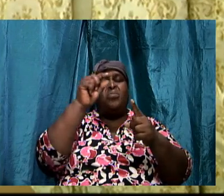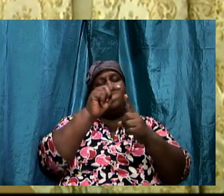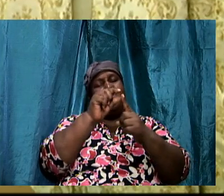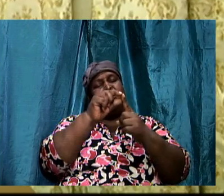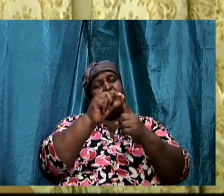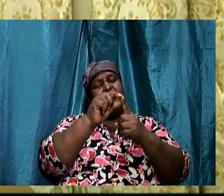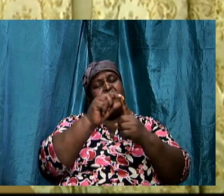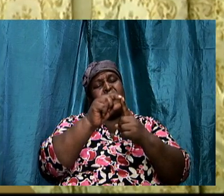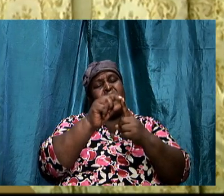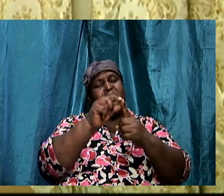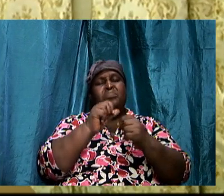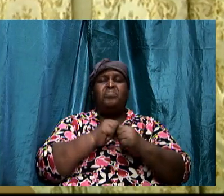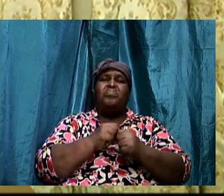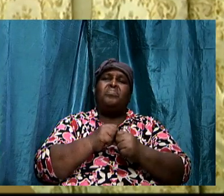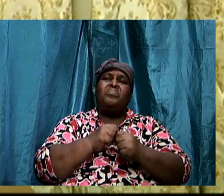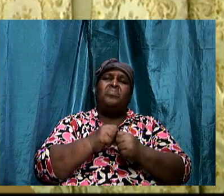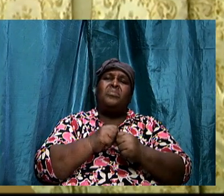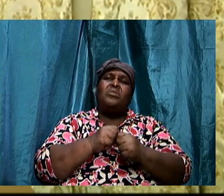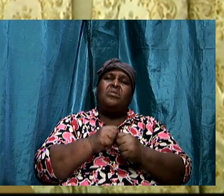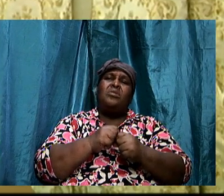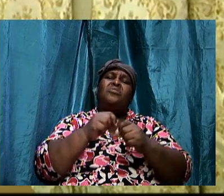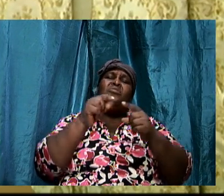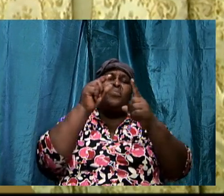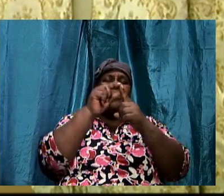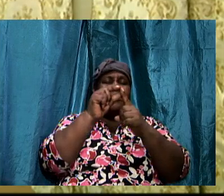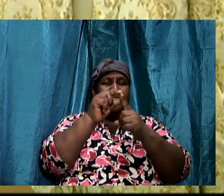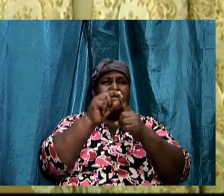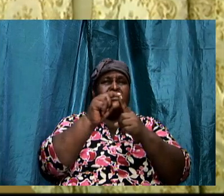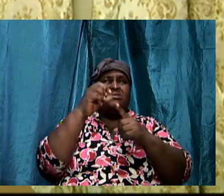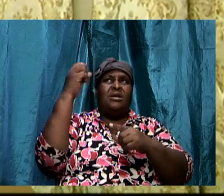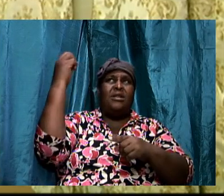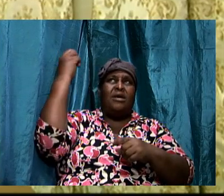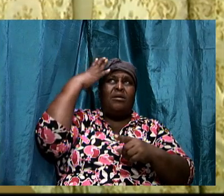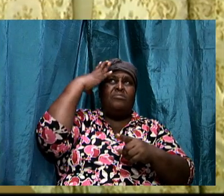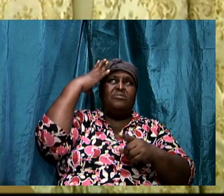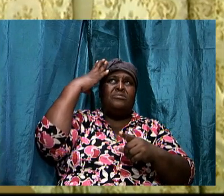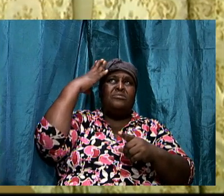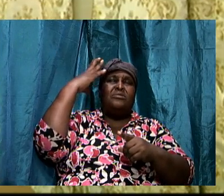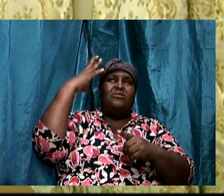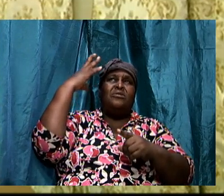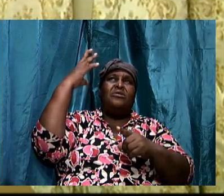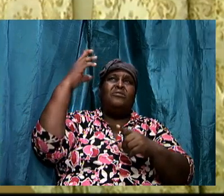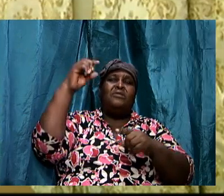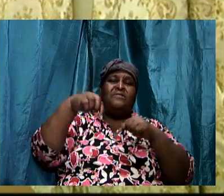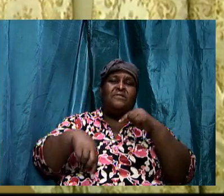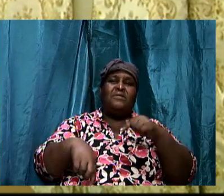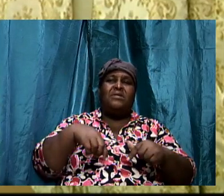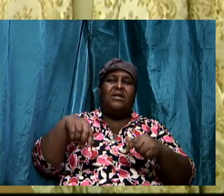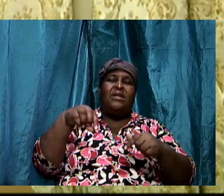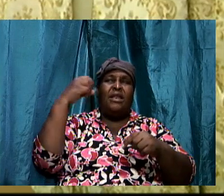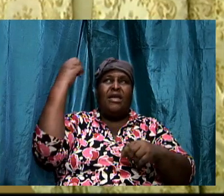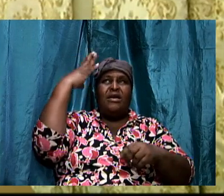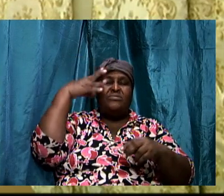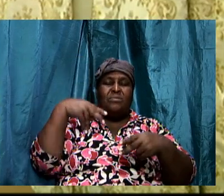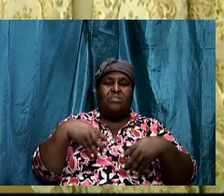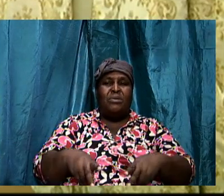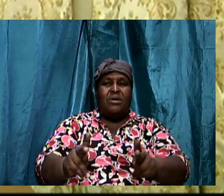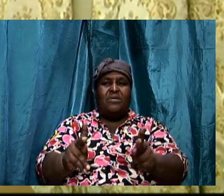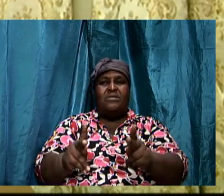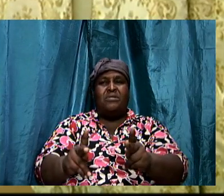lamp unto our feet and a light unto our path. The absence of the Word